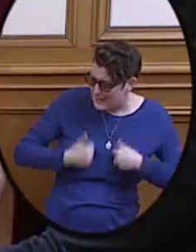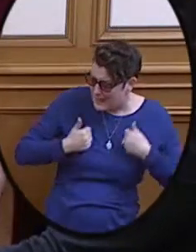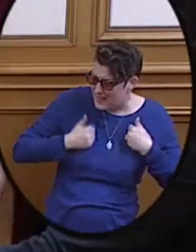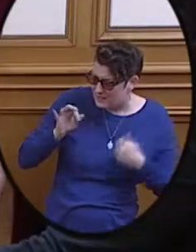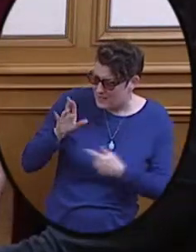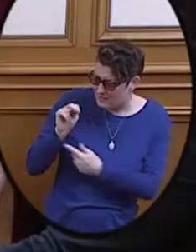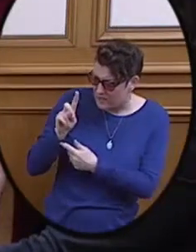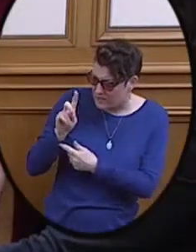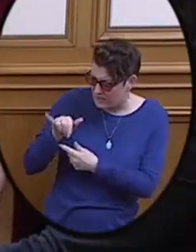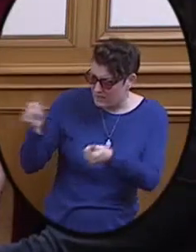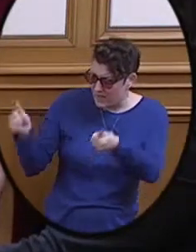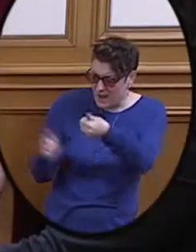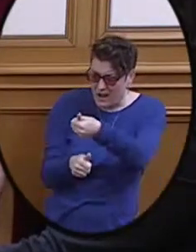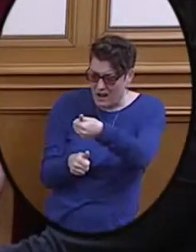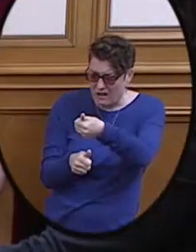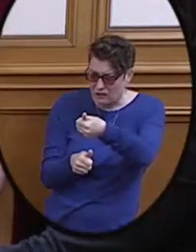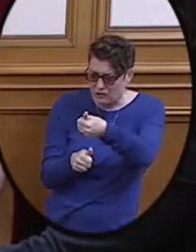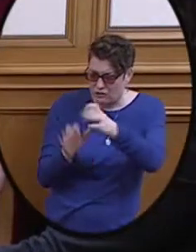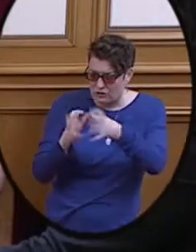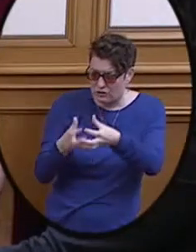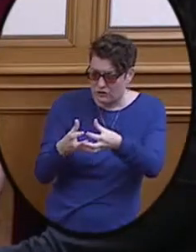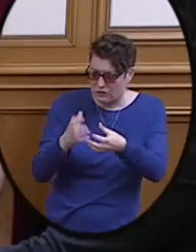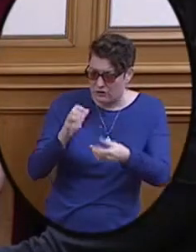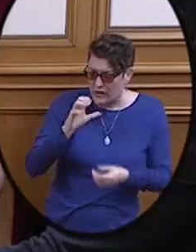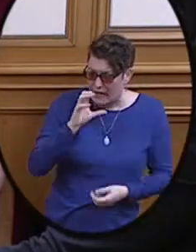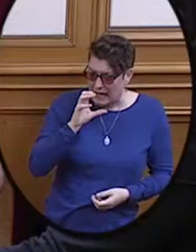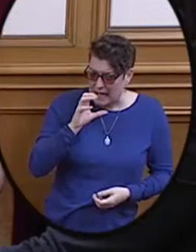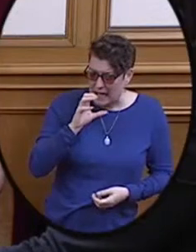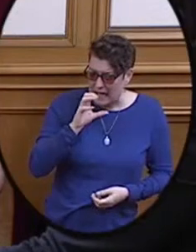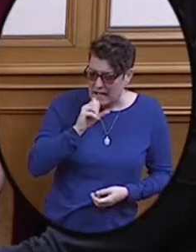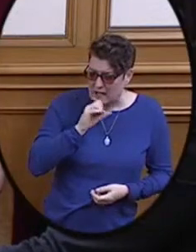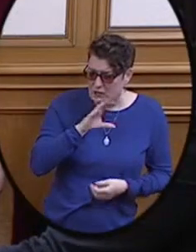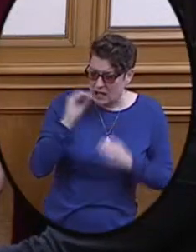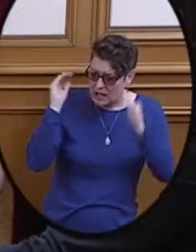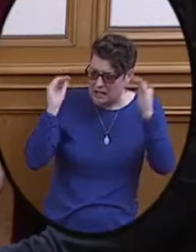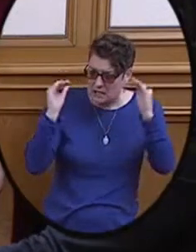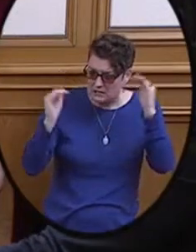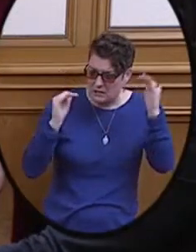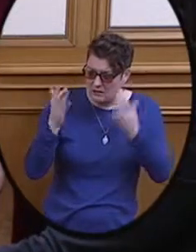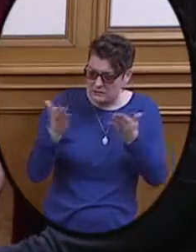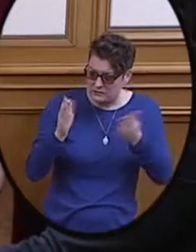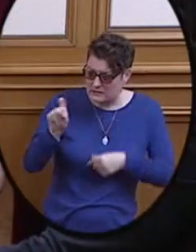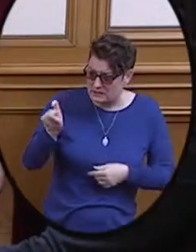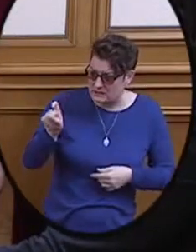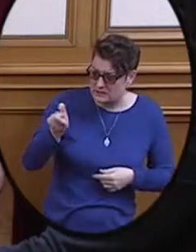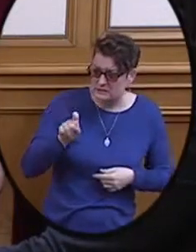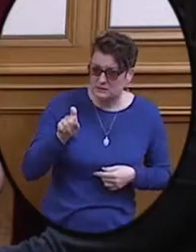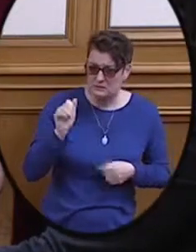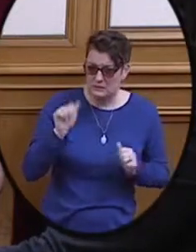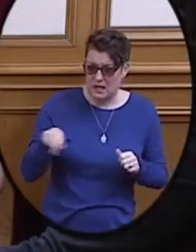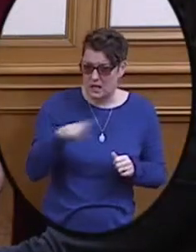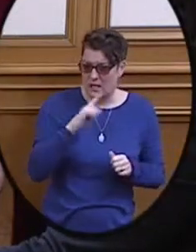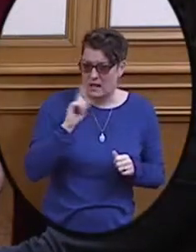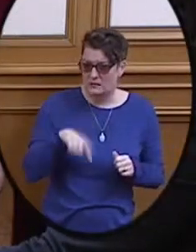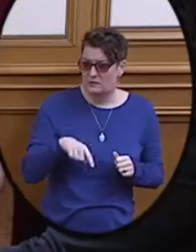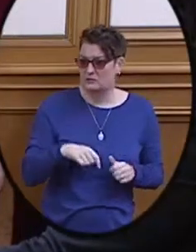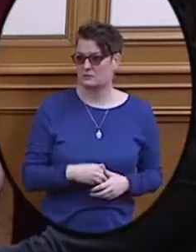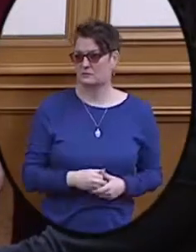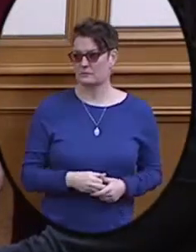Aging and Adult Services? Can anybody answer that question?